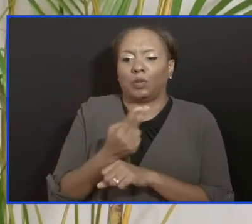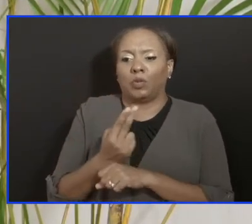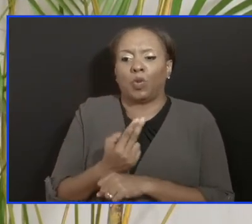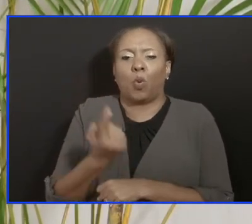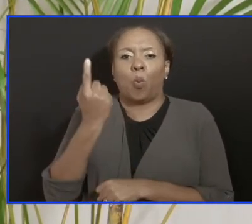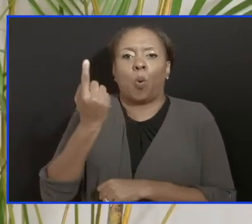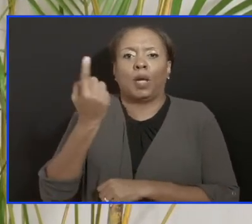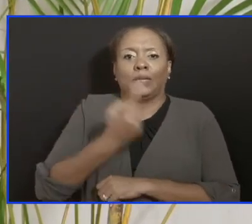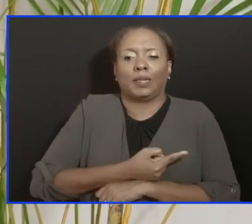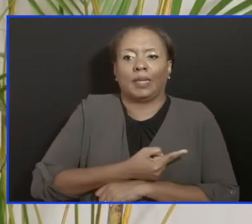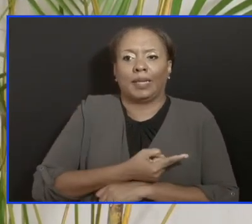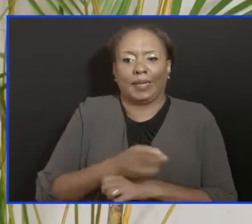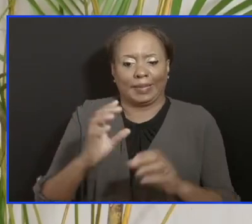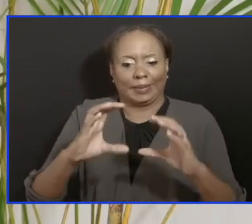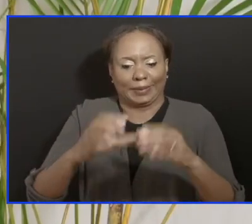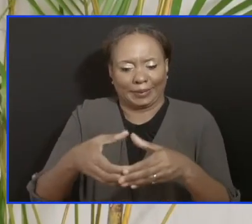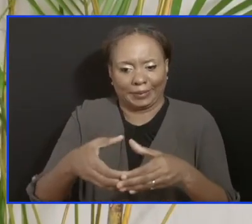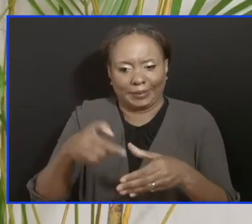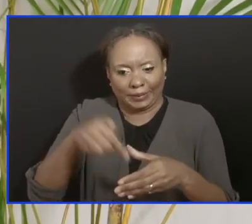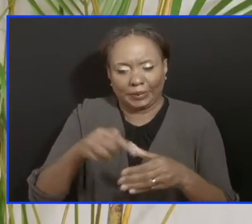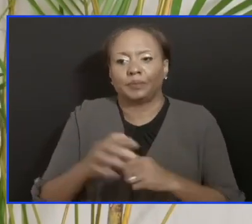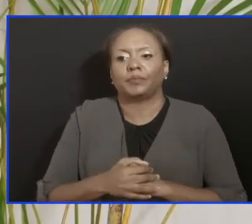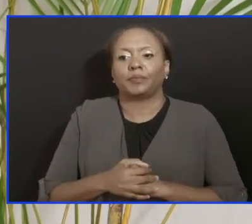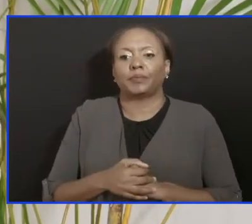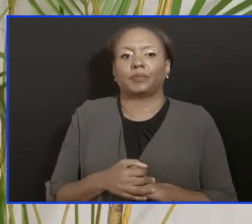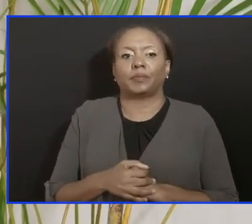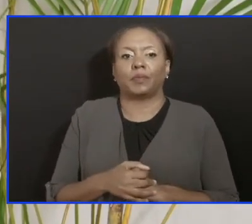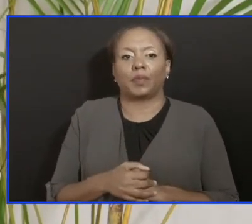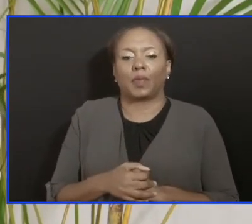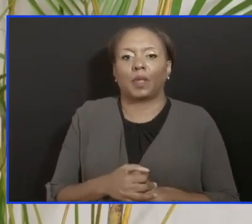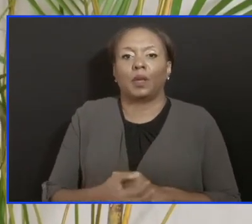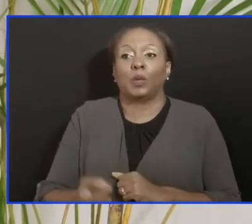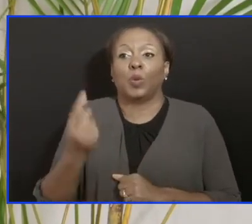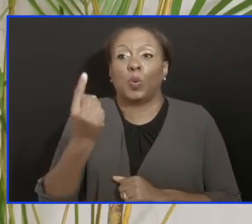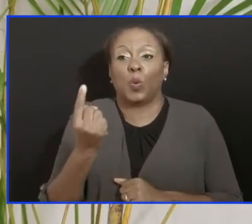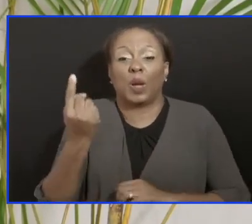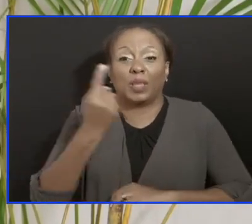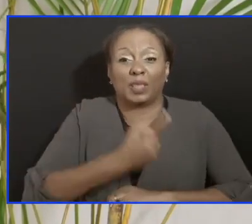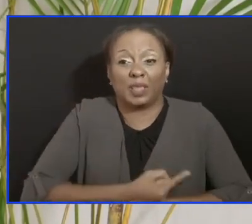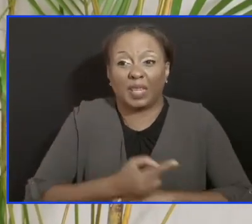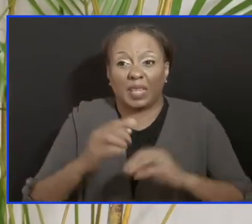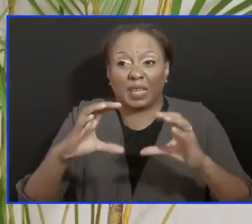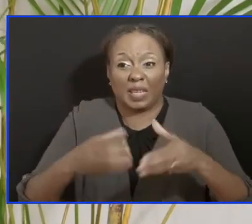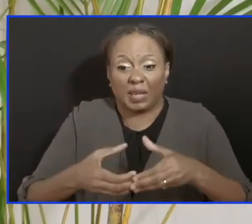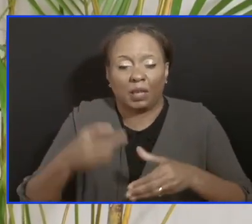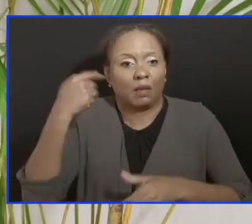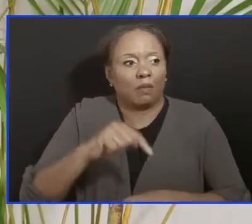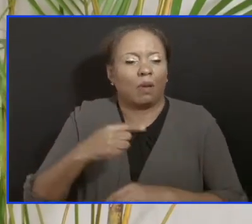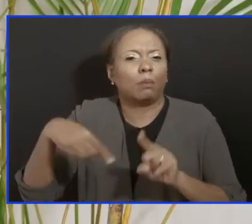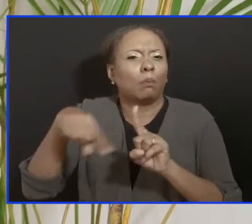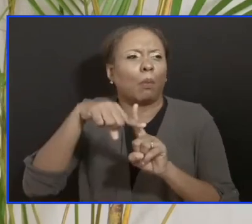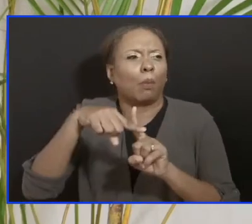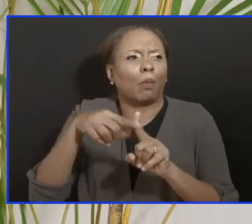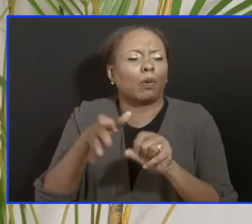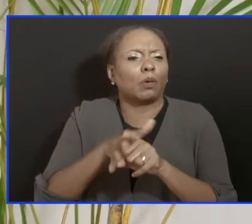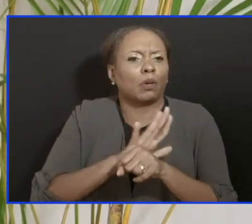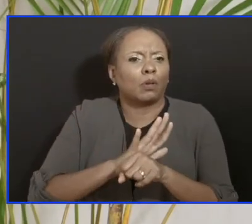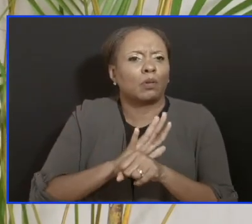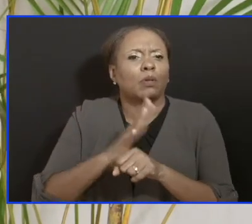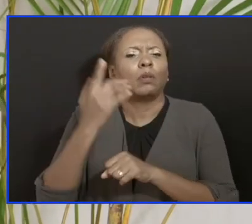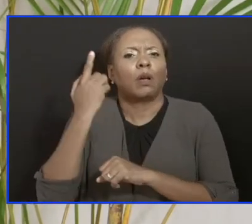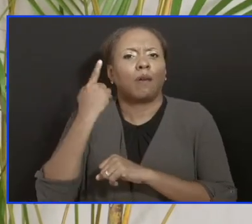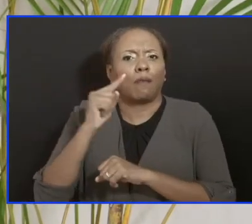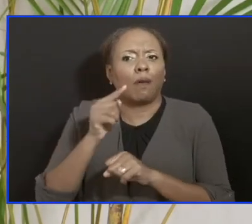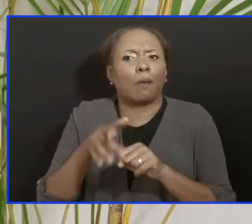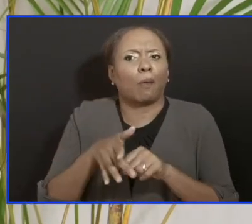I want to put it to you that one day's result of positive cases of the community transmission,